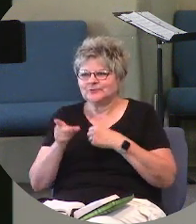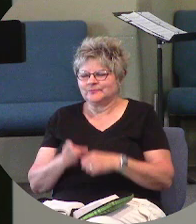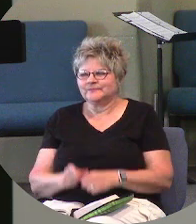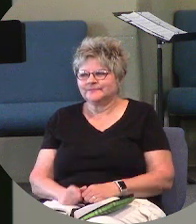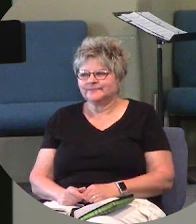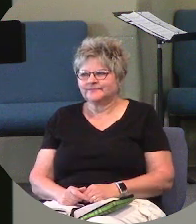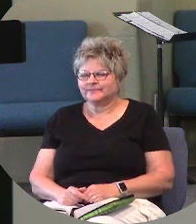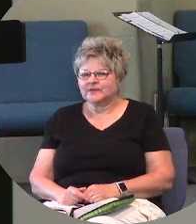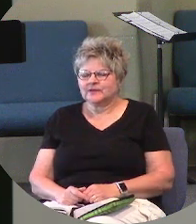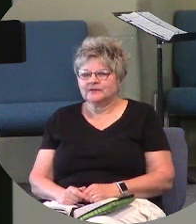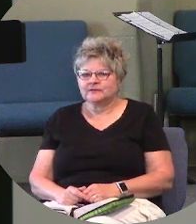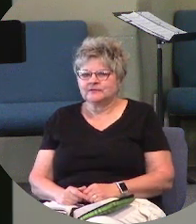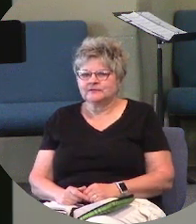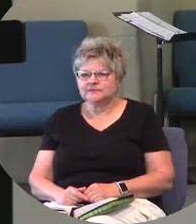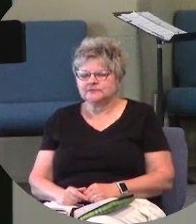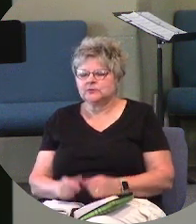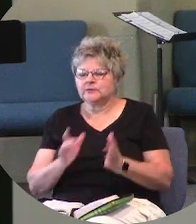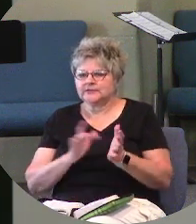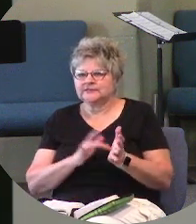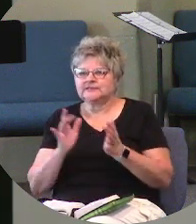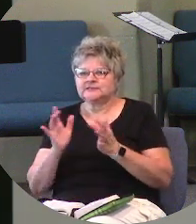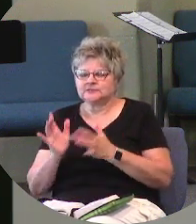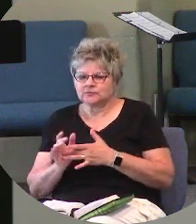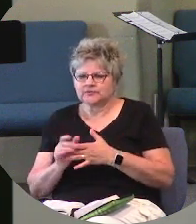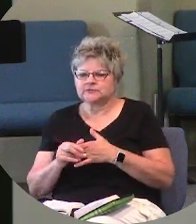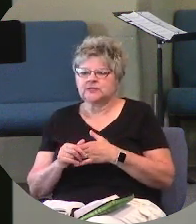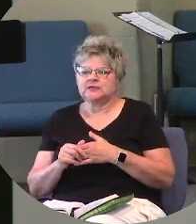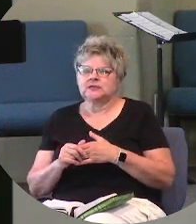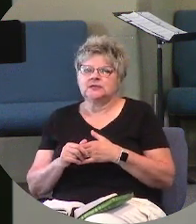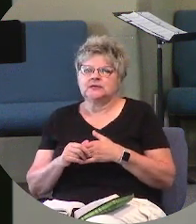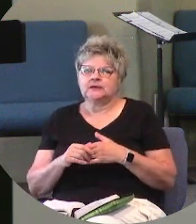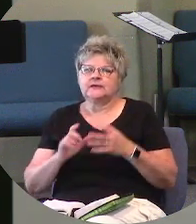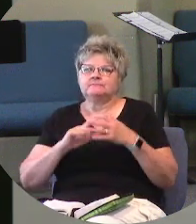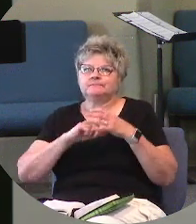So he was priming the pump, if you will,